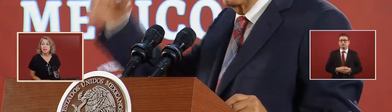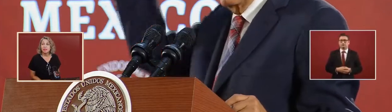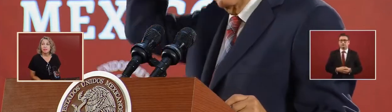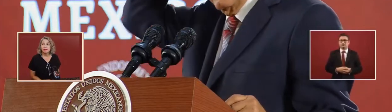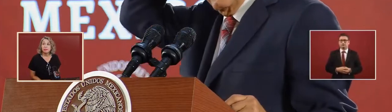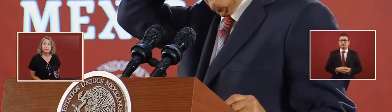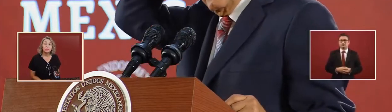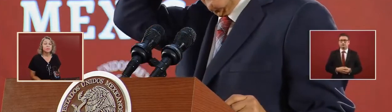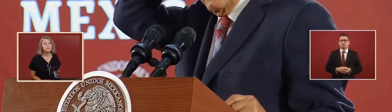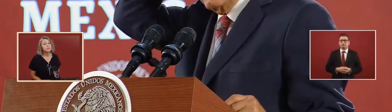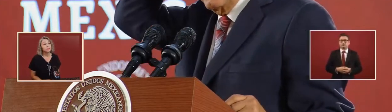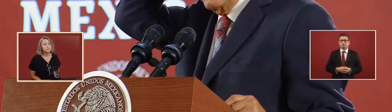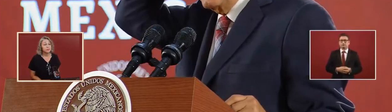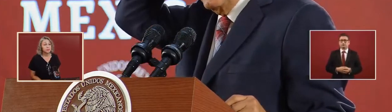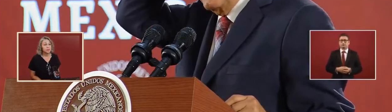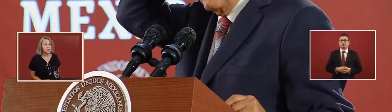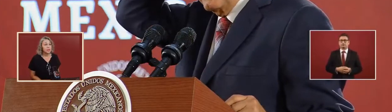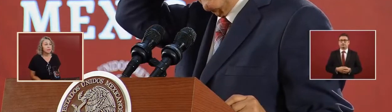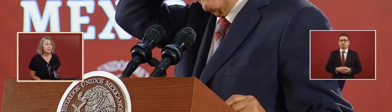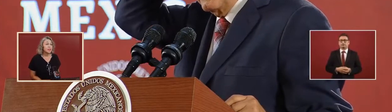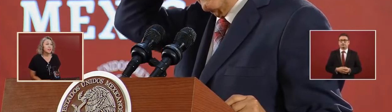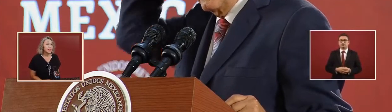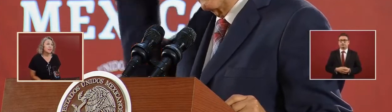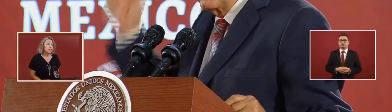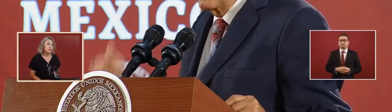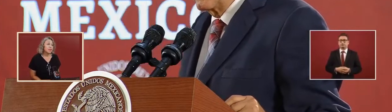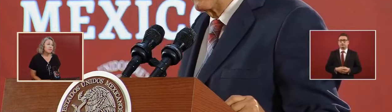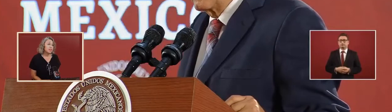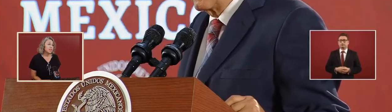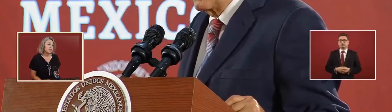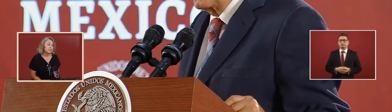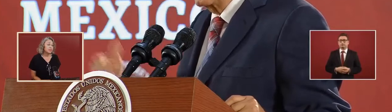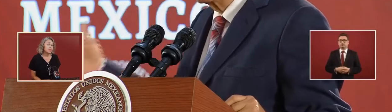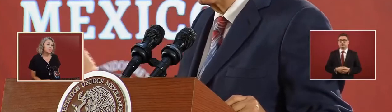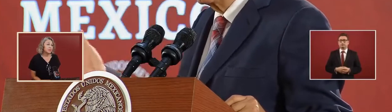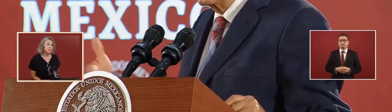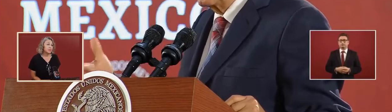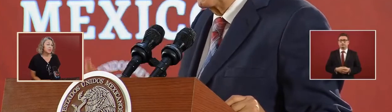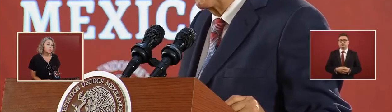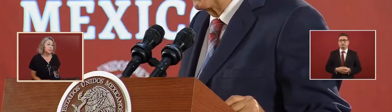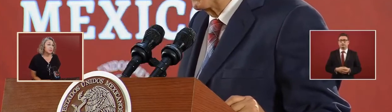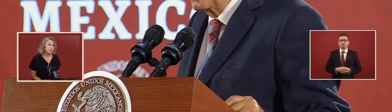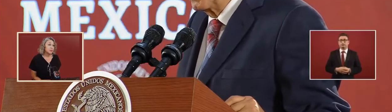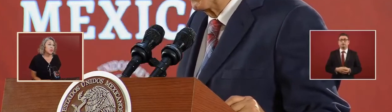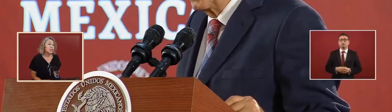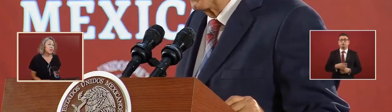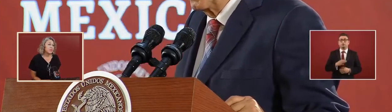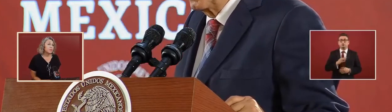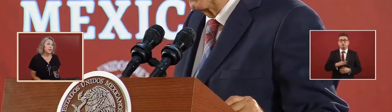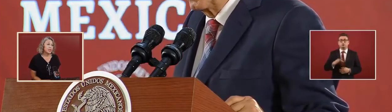that they could even we could even buy it cheaper